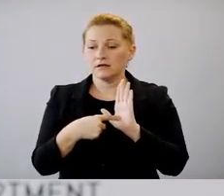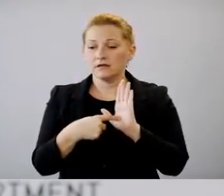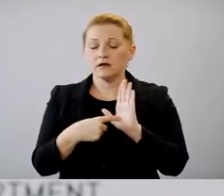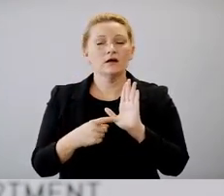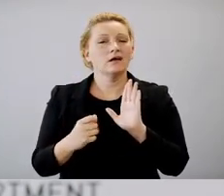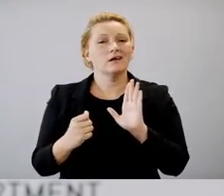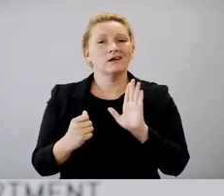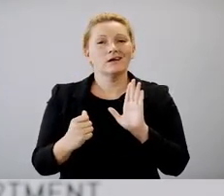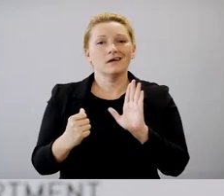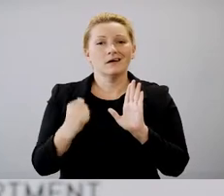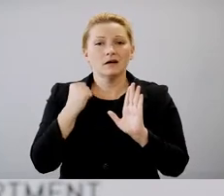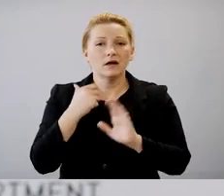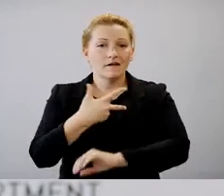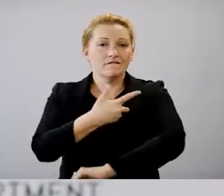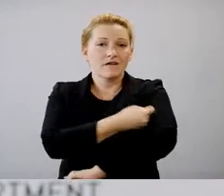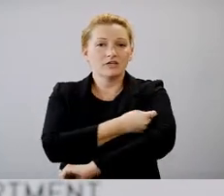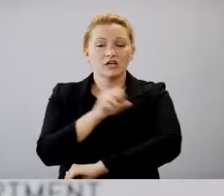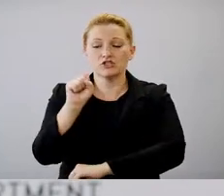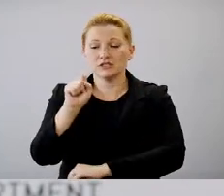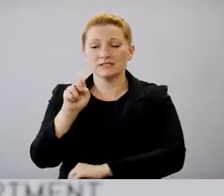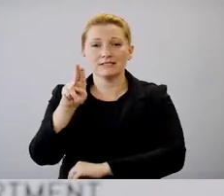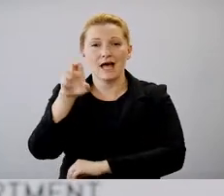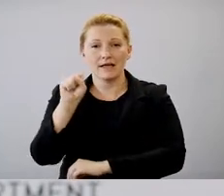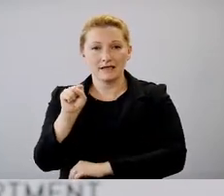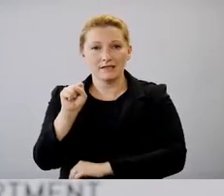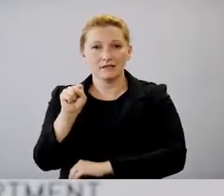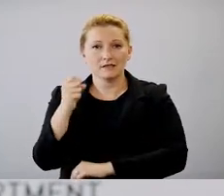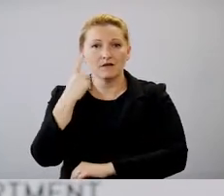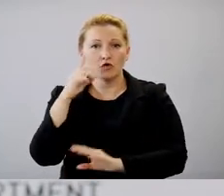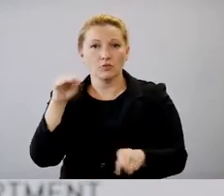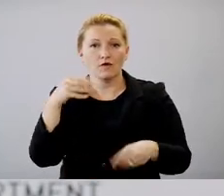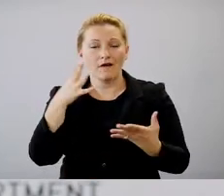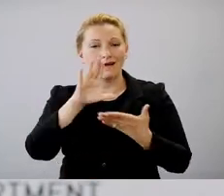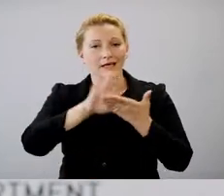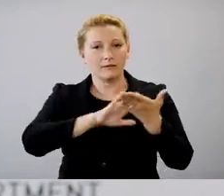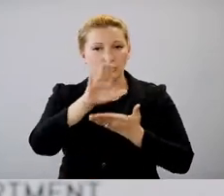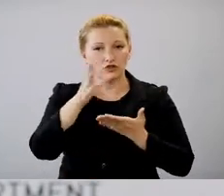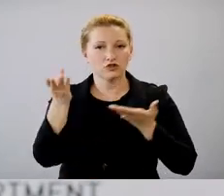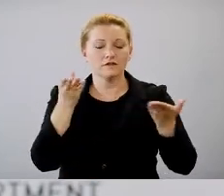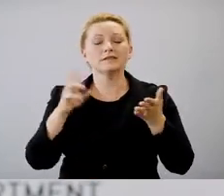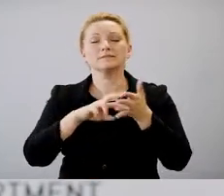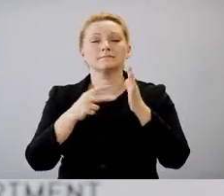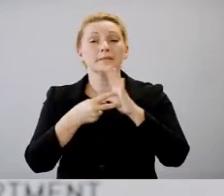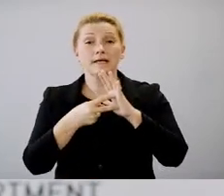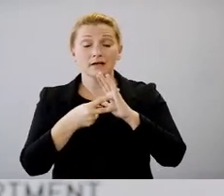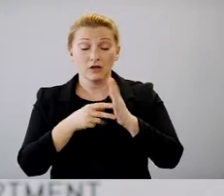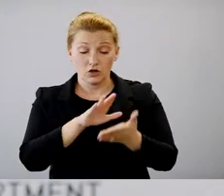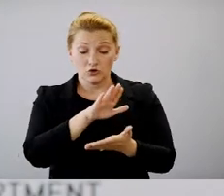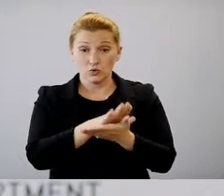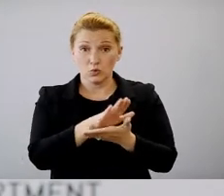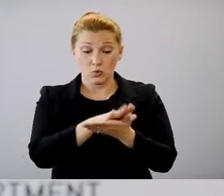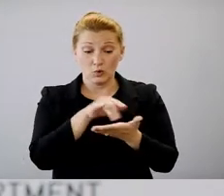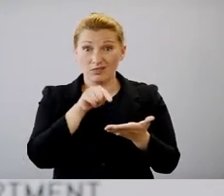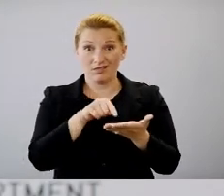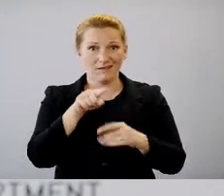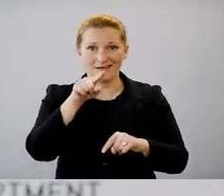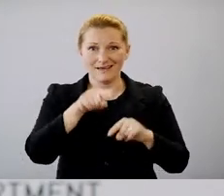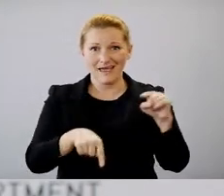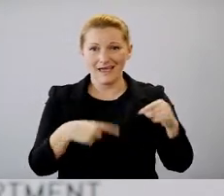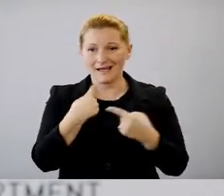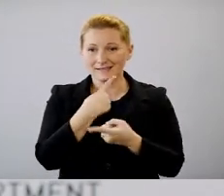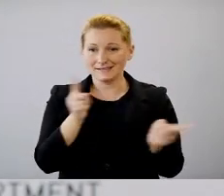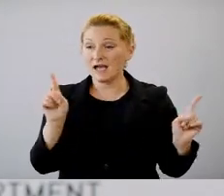for providing in person services. And so what, what schools can't do is make a blanket recommendation